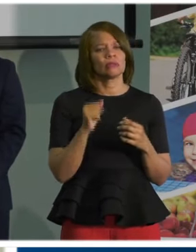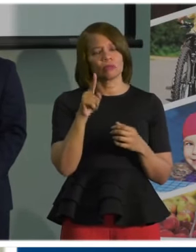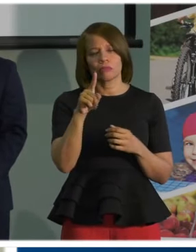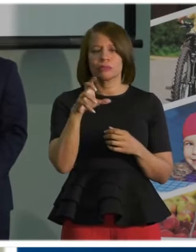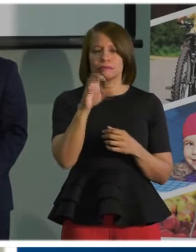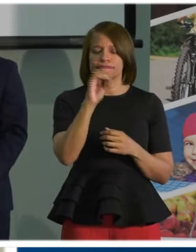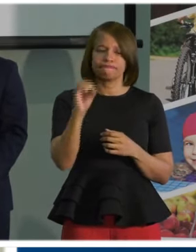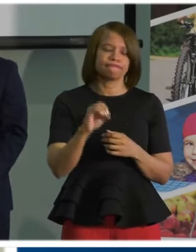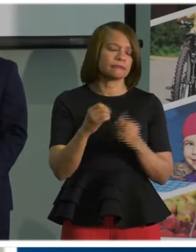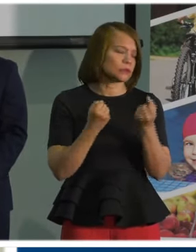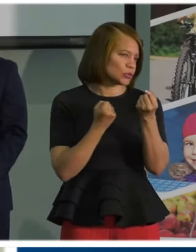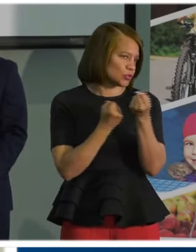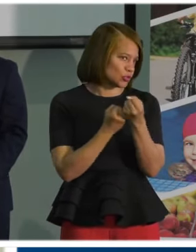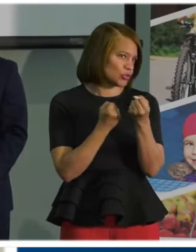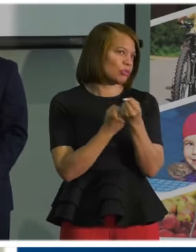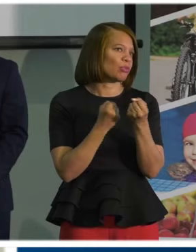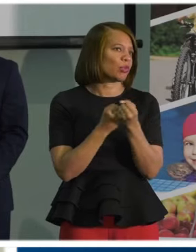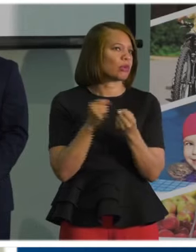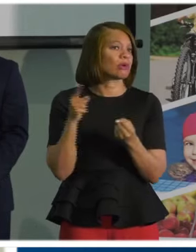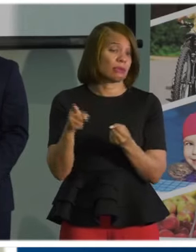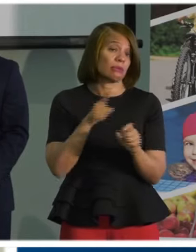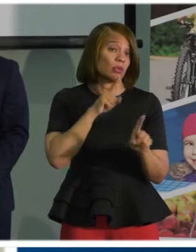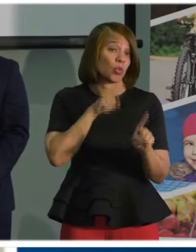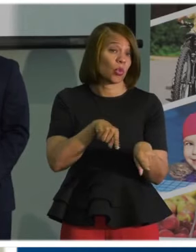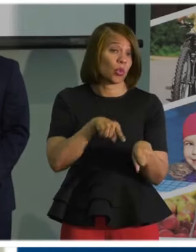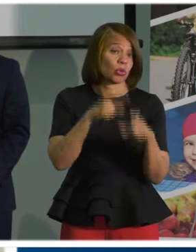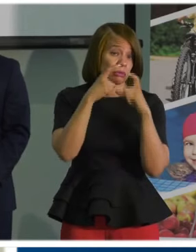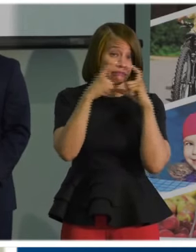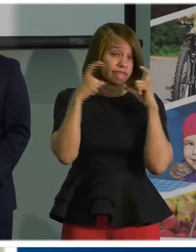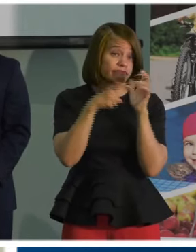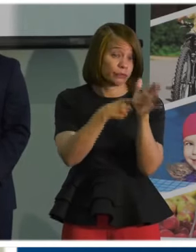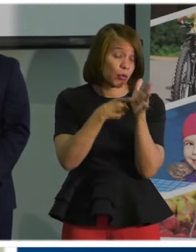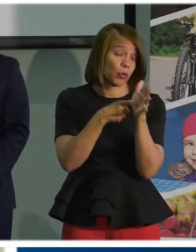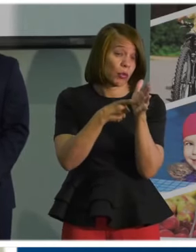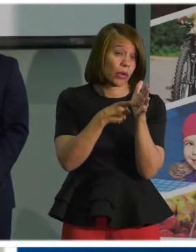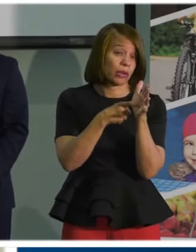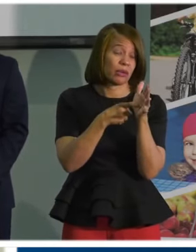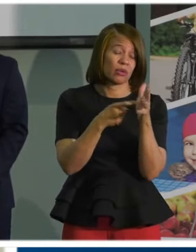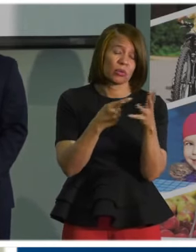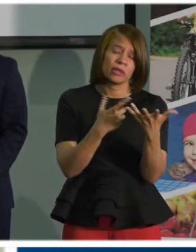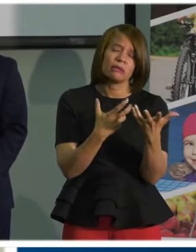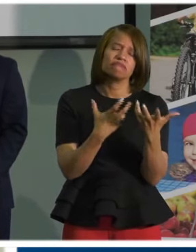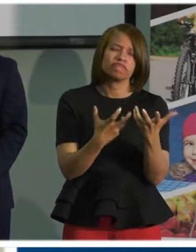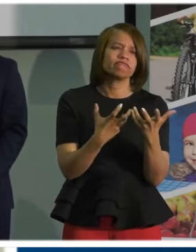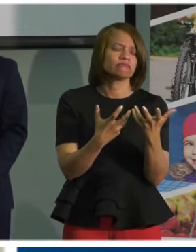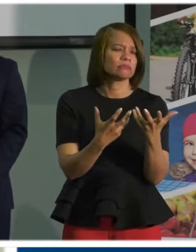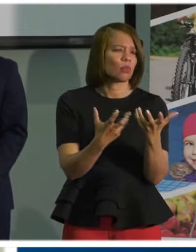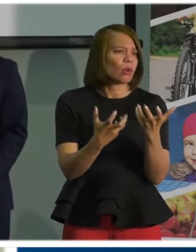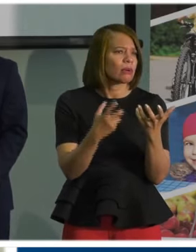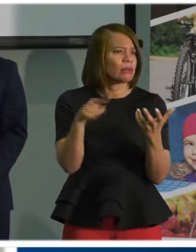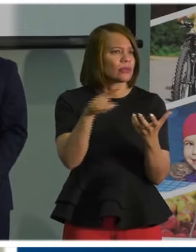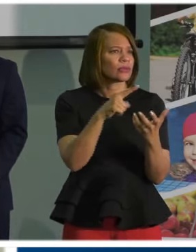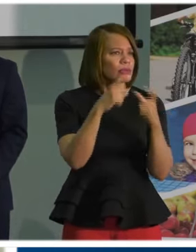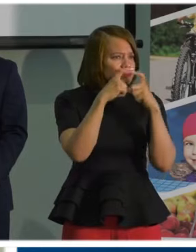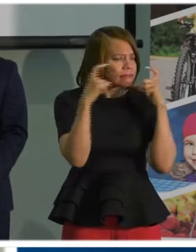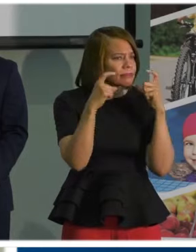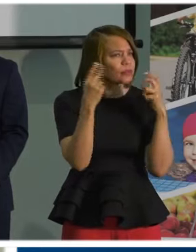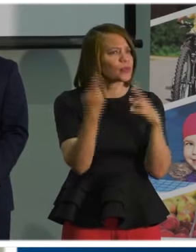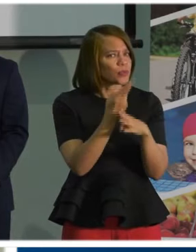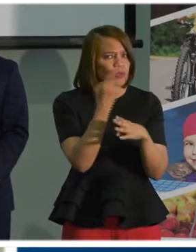support this order, this request, this plea to wear your mask.